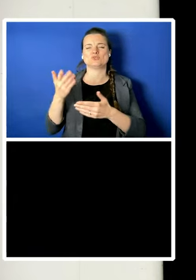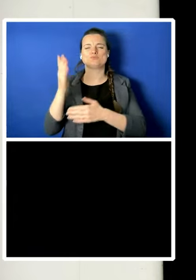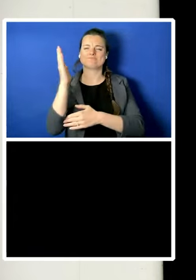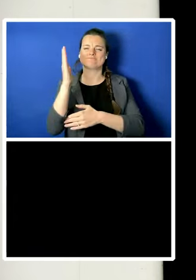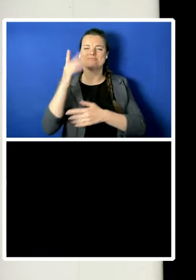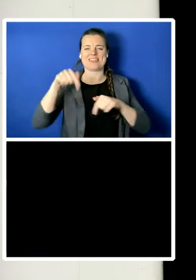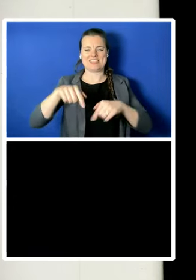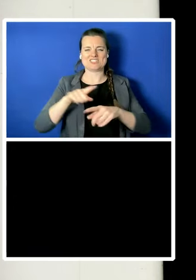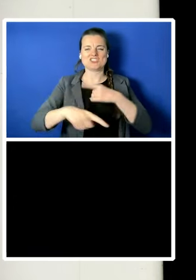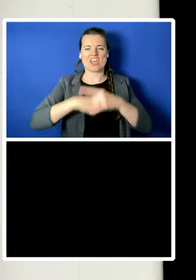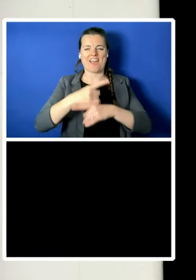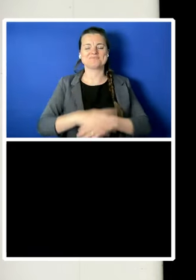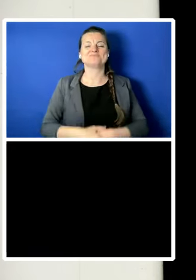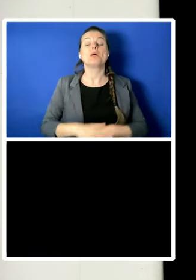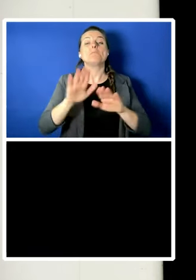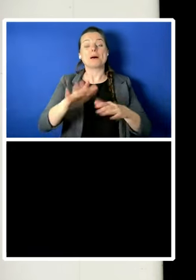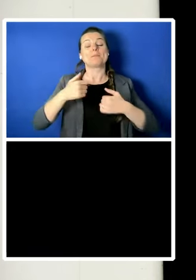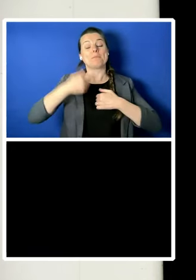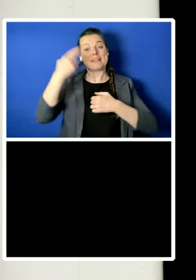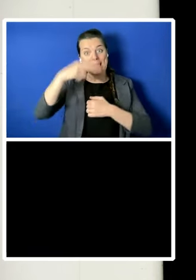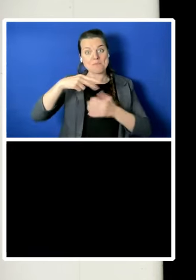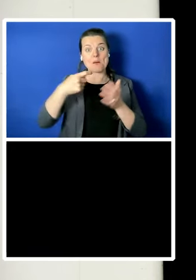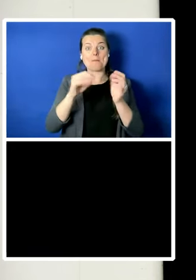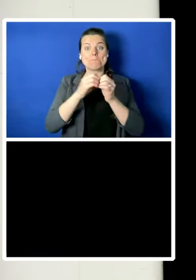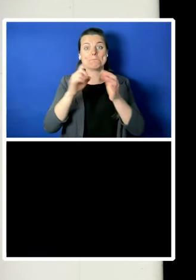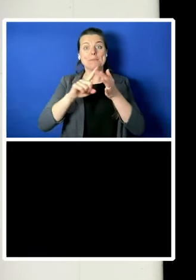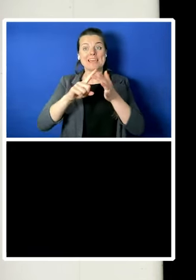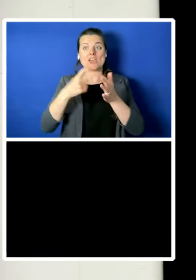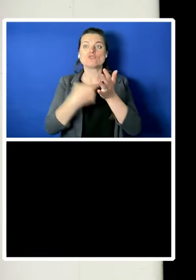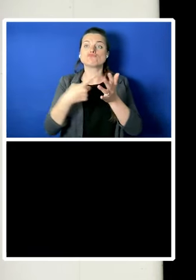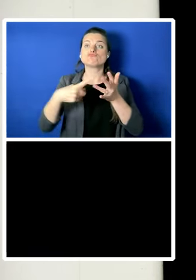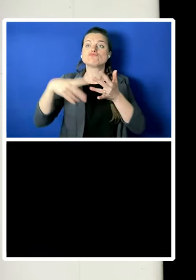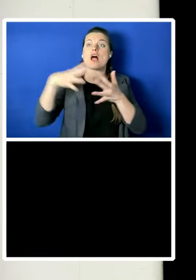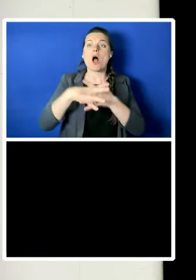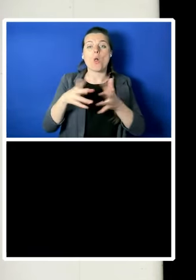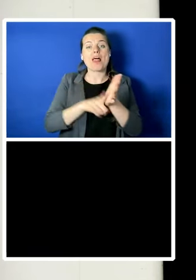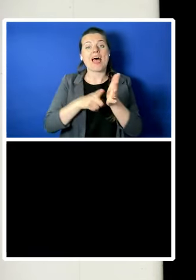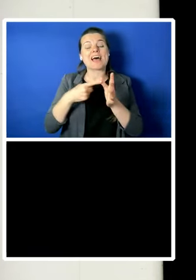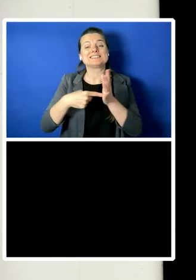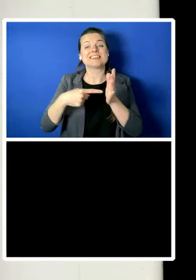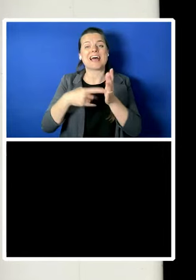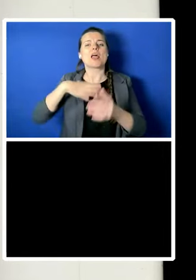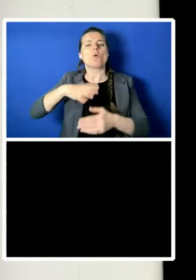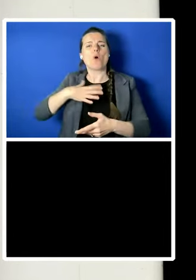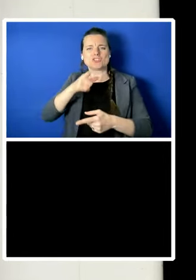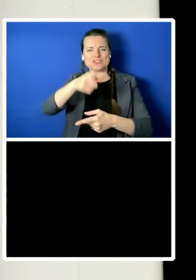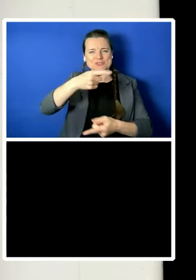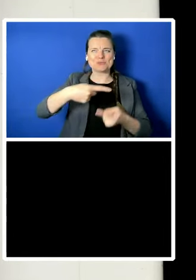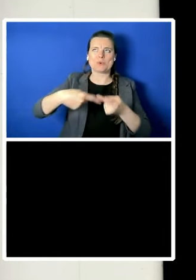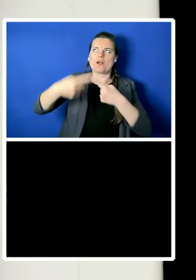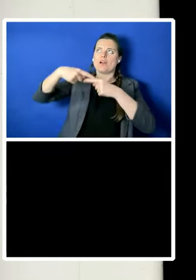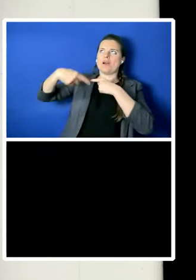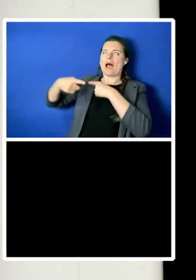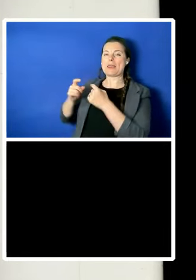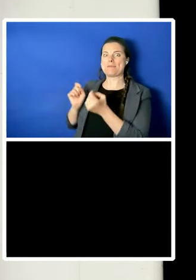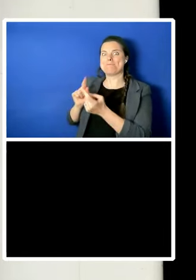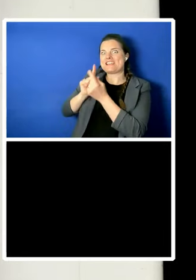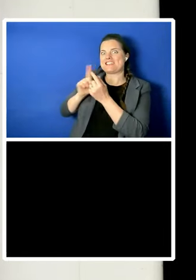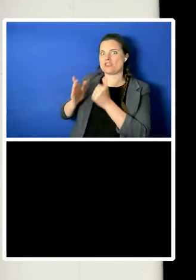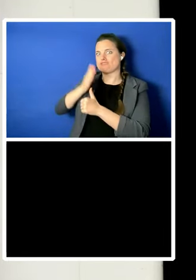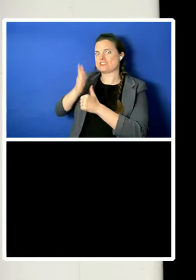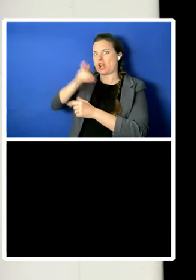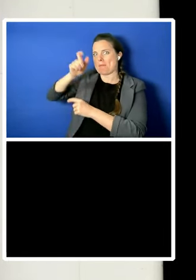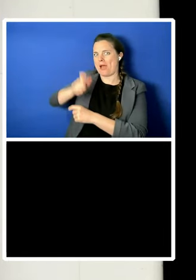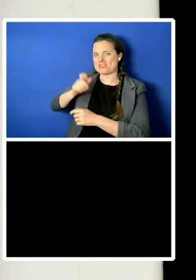of the Wollstonecraft Society. And I want to take you back in time so that you can meet the namesake of this lecture series. Mary Wollstonecraft